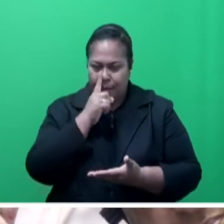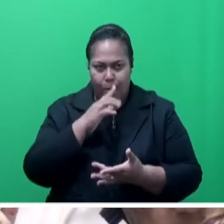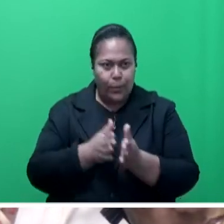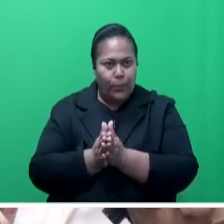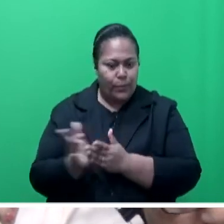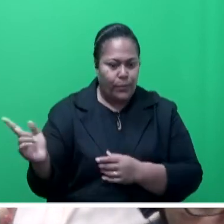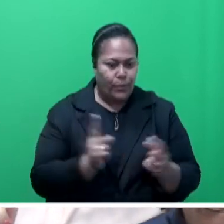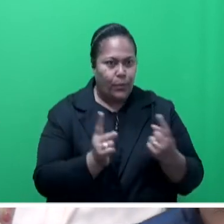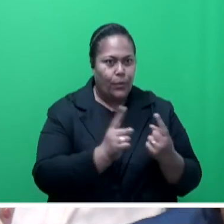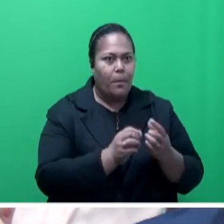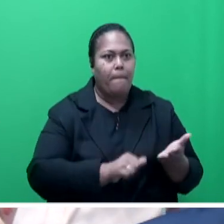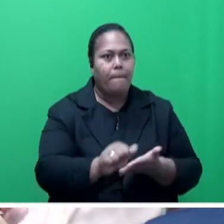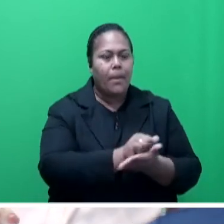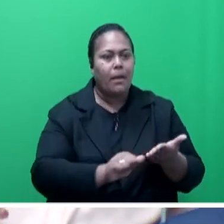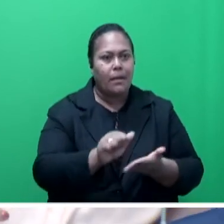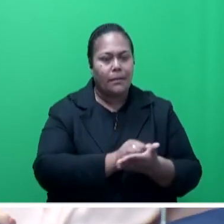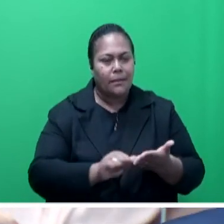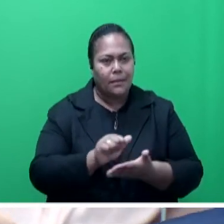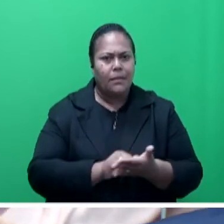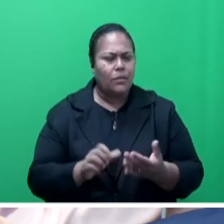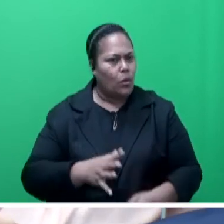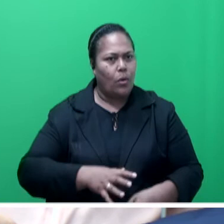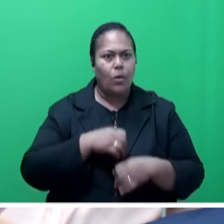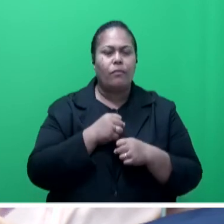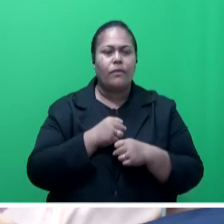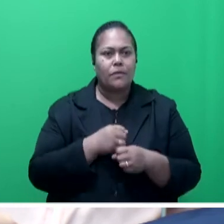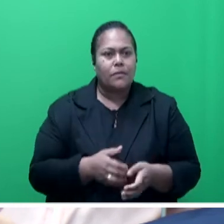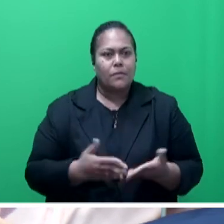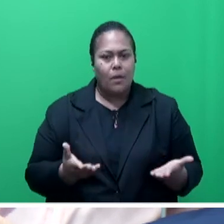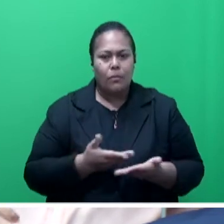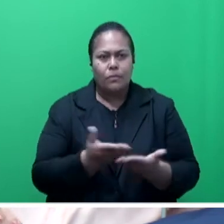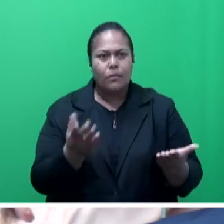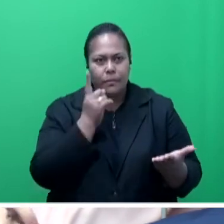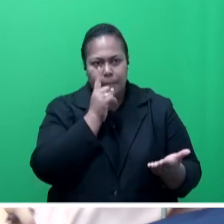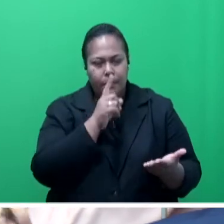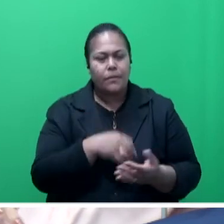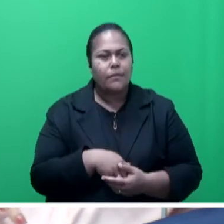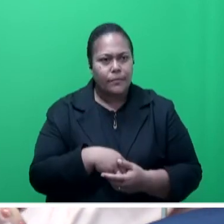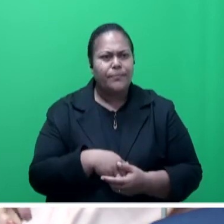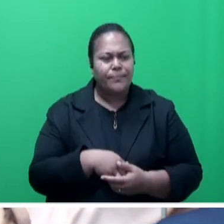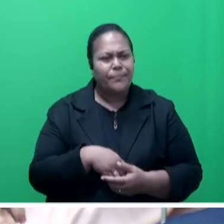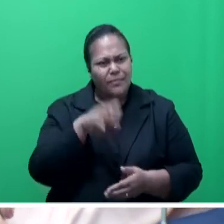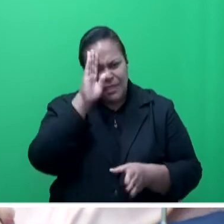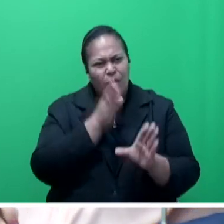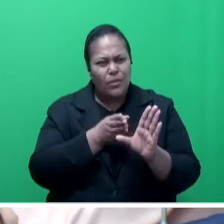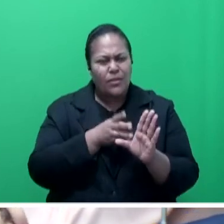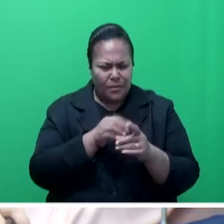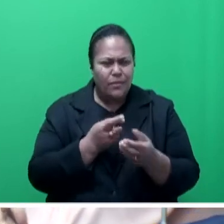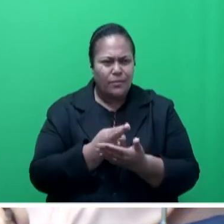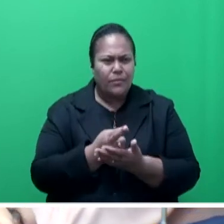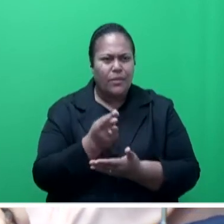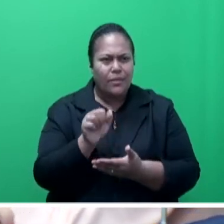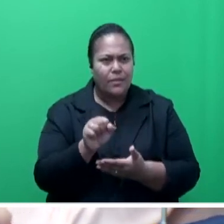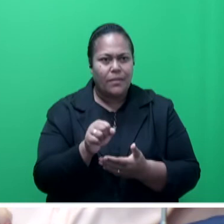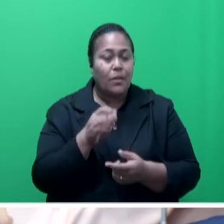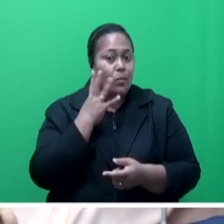we'll see there's a particular level of confidence that are coming back to the consumers. It's psychological and it's also real, Mr. Speaker, sir, on the ground.